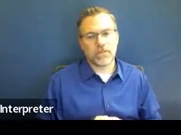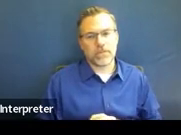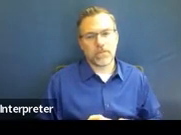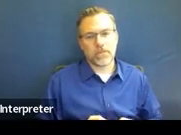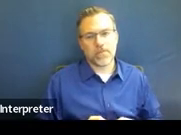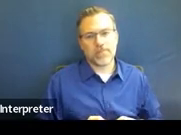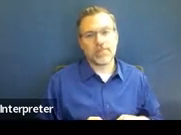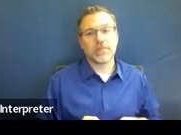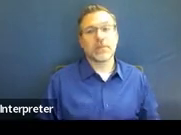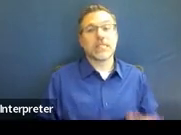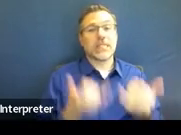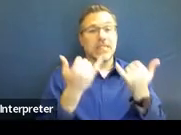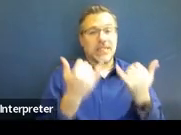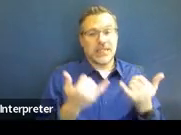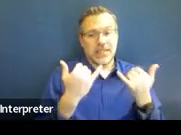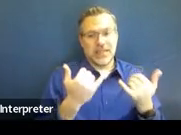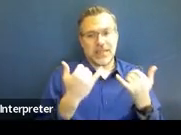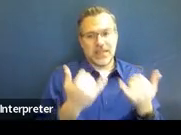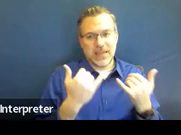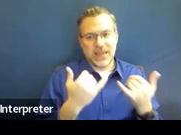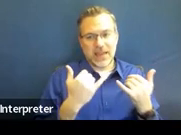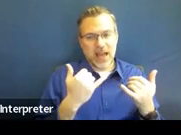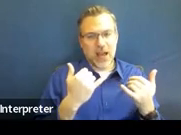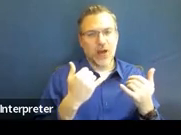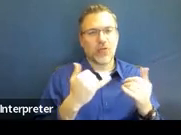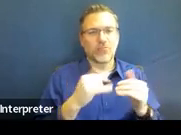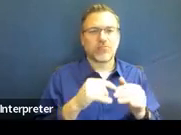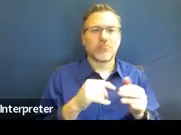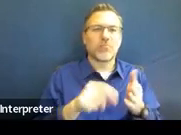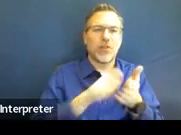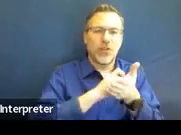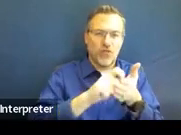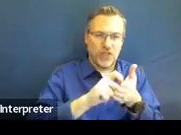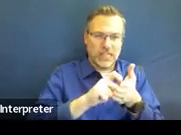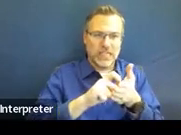Now let's talk about, we're diving into the written notice.